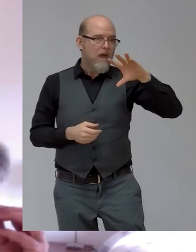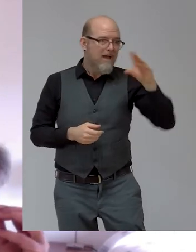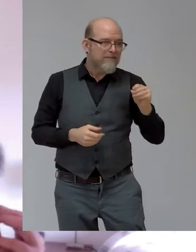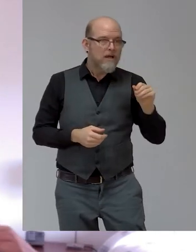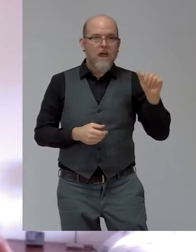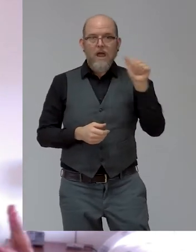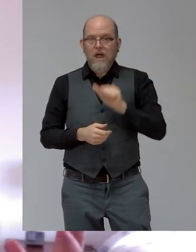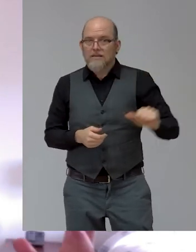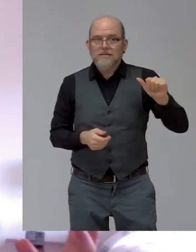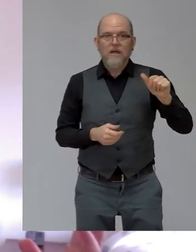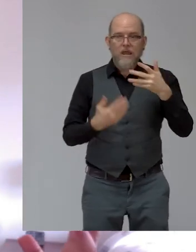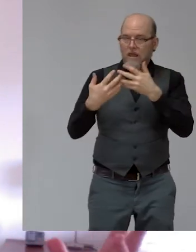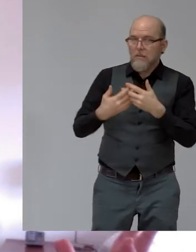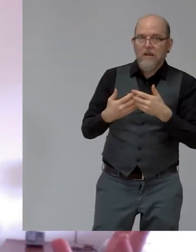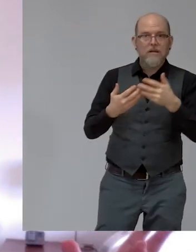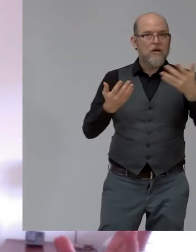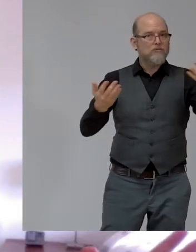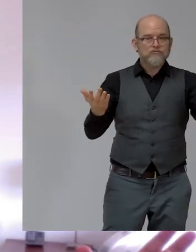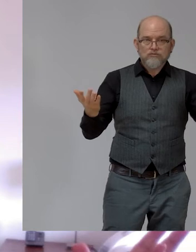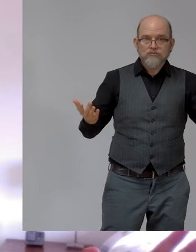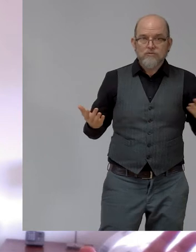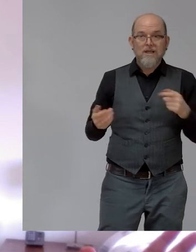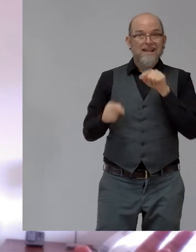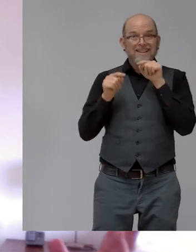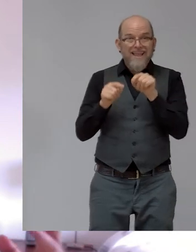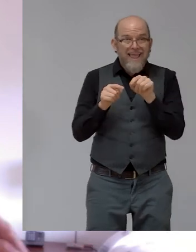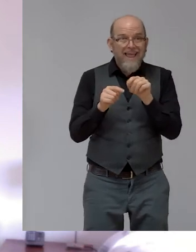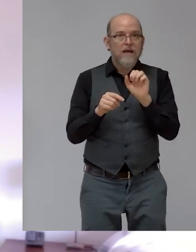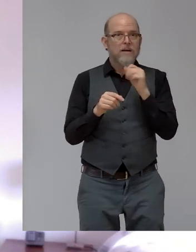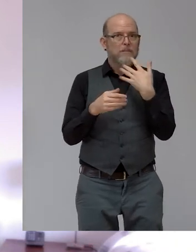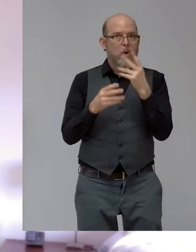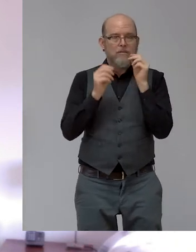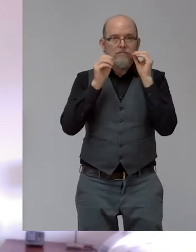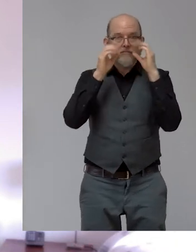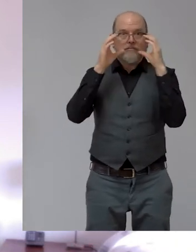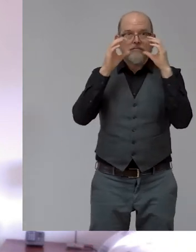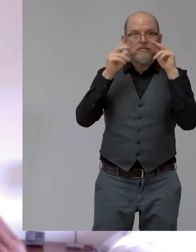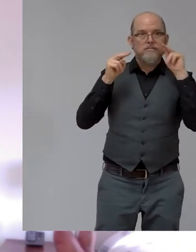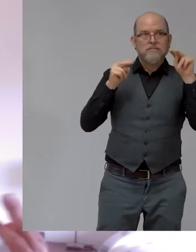States, you know, I think we need to pay a lot more attention to this in the U.S. as well.